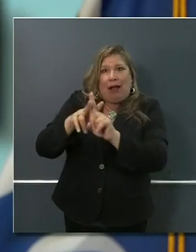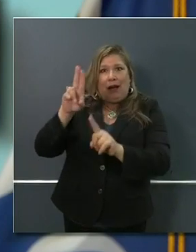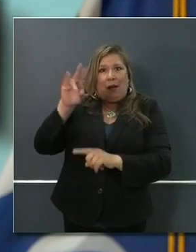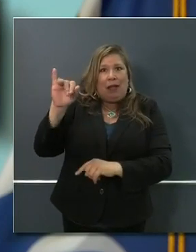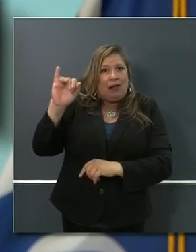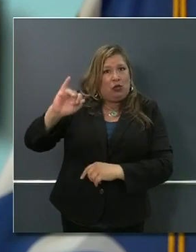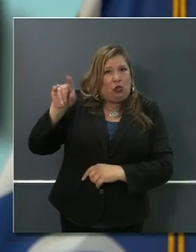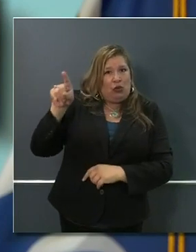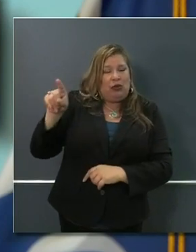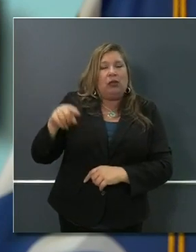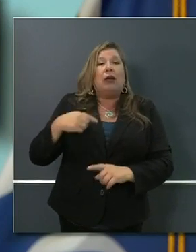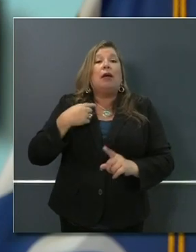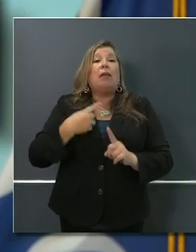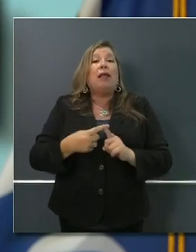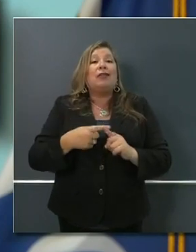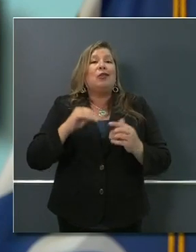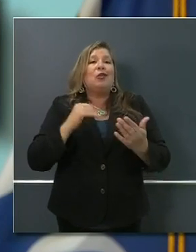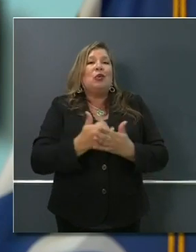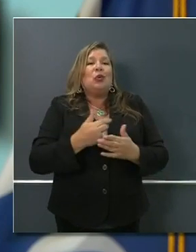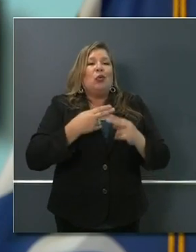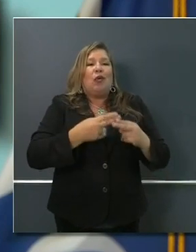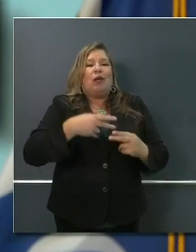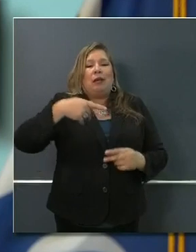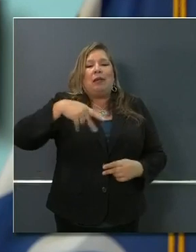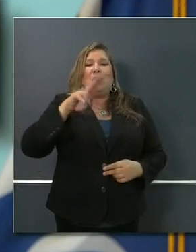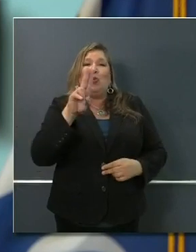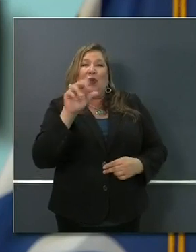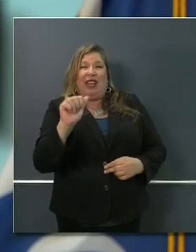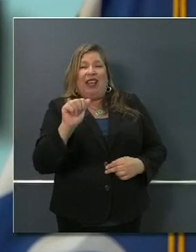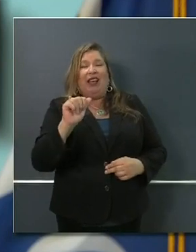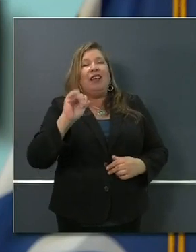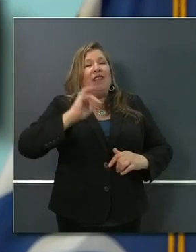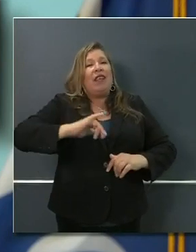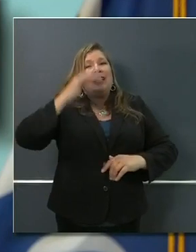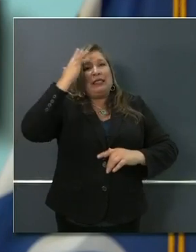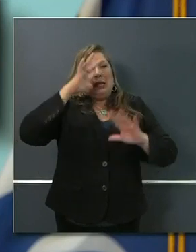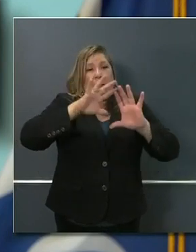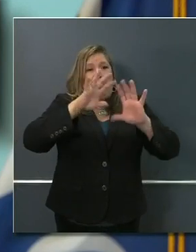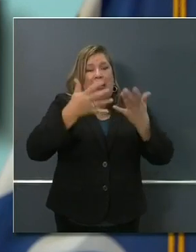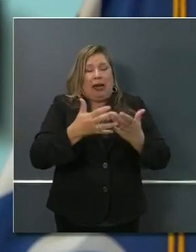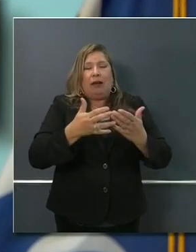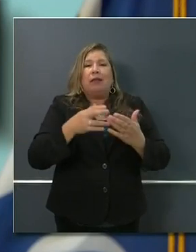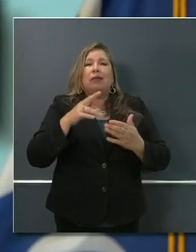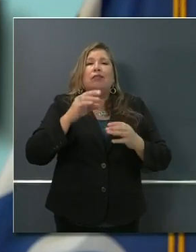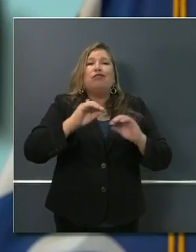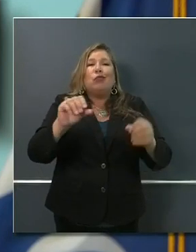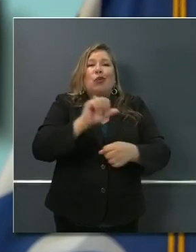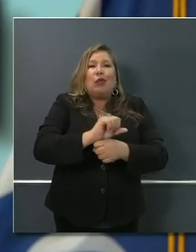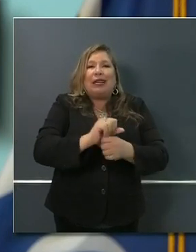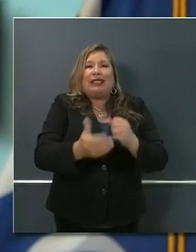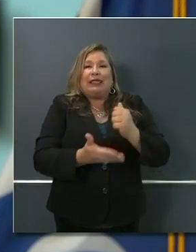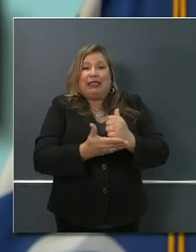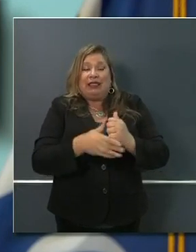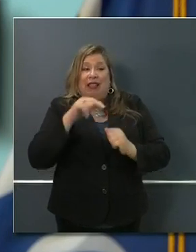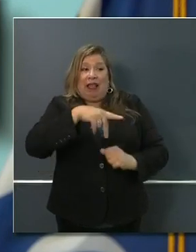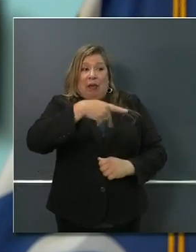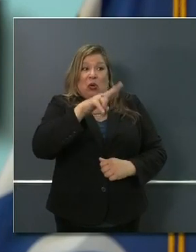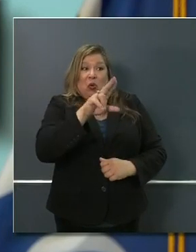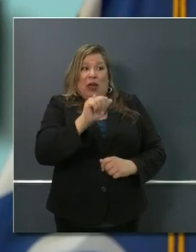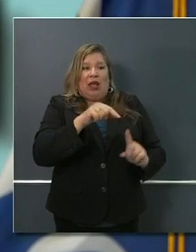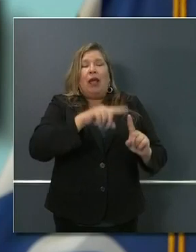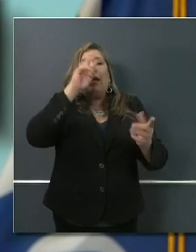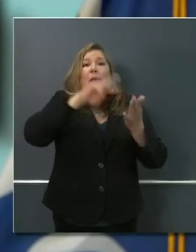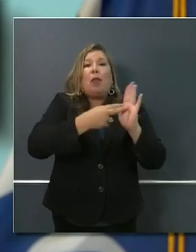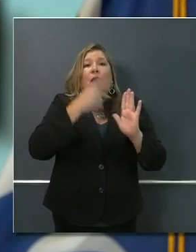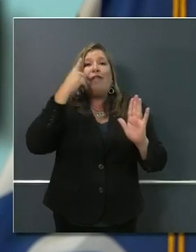the new PUA program. That's a pandemic unemployment assistance for people who are self-employed, people who are independent contractors,